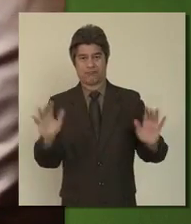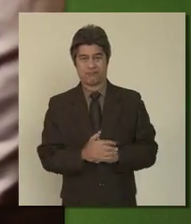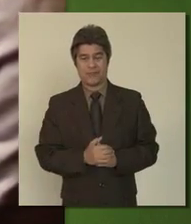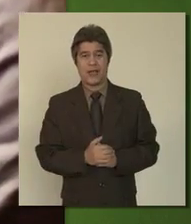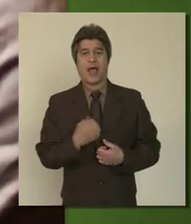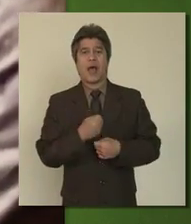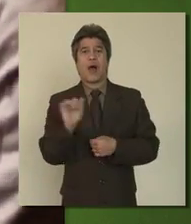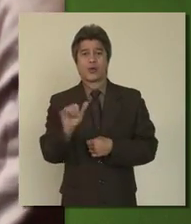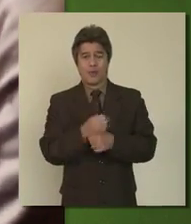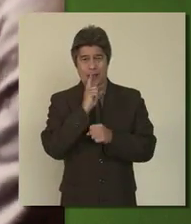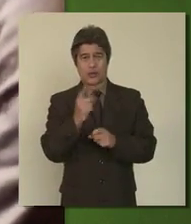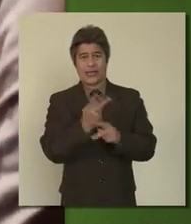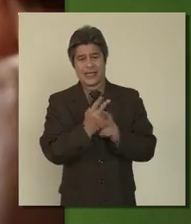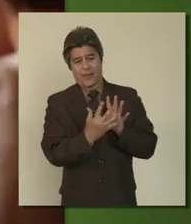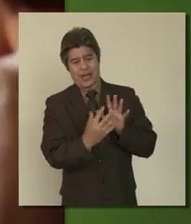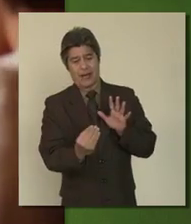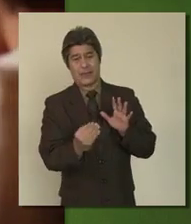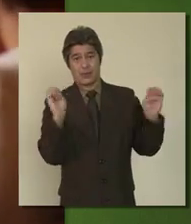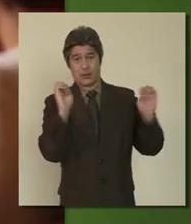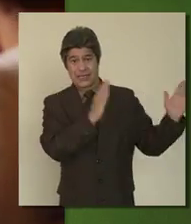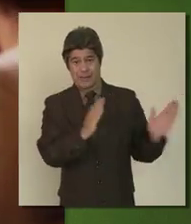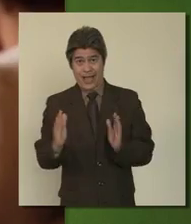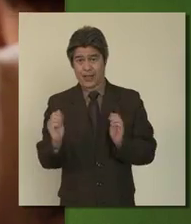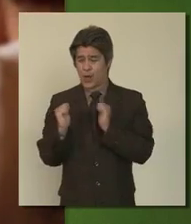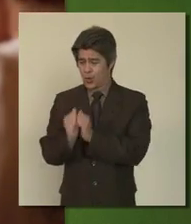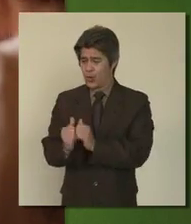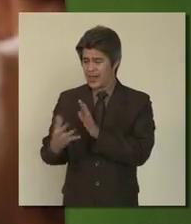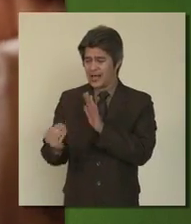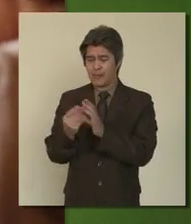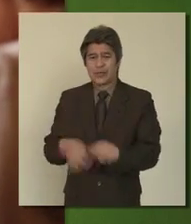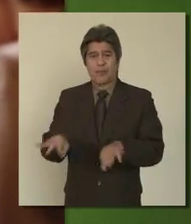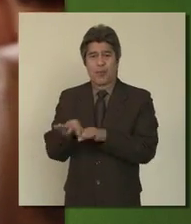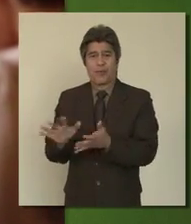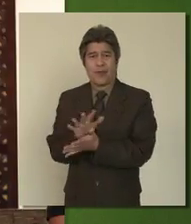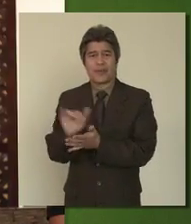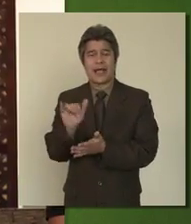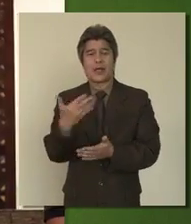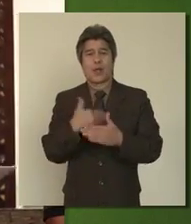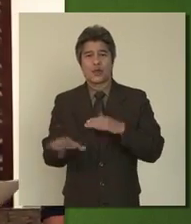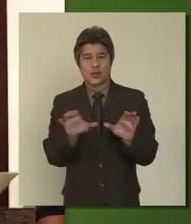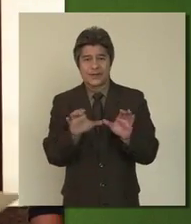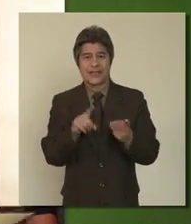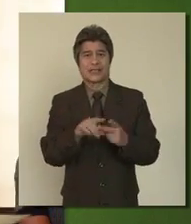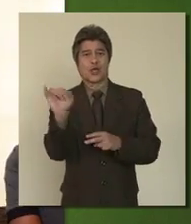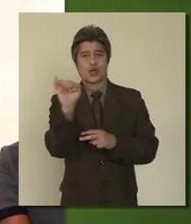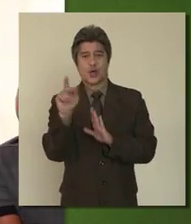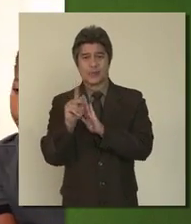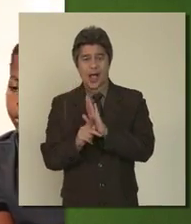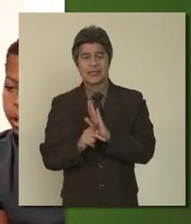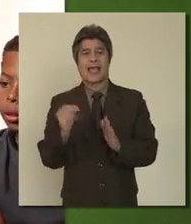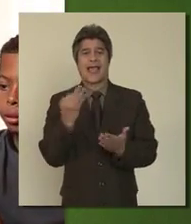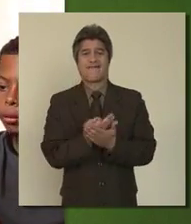Also, be sure to keep a copy of the emergency plan together with copies of important documents like birth certificates, insurance policies, and